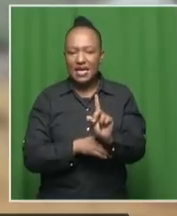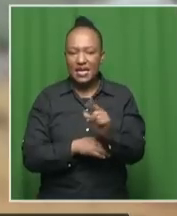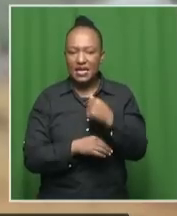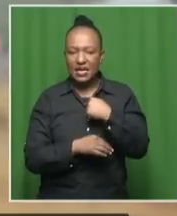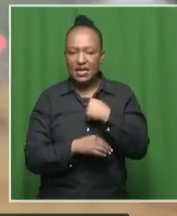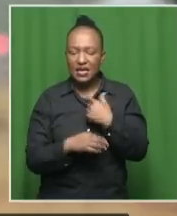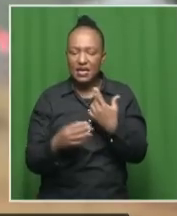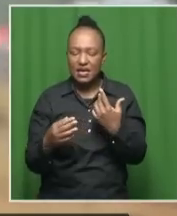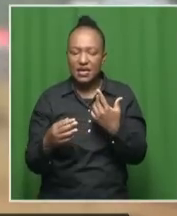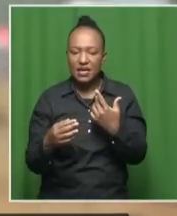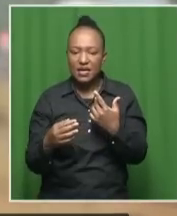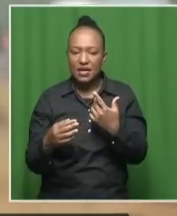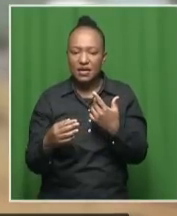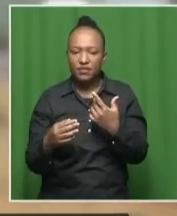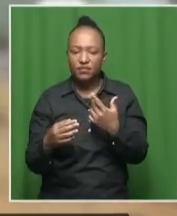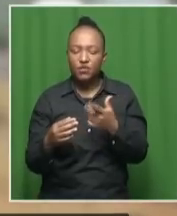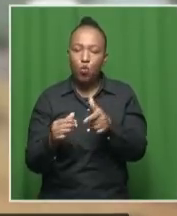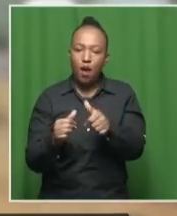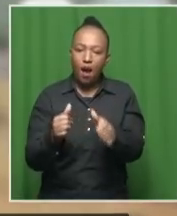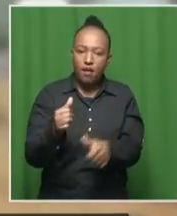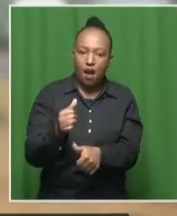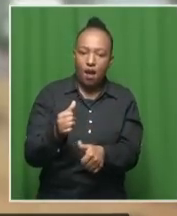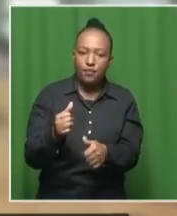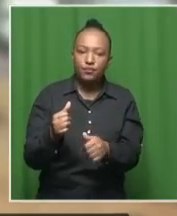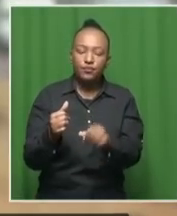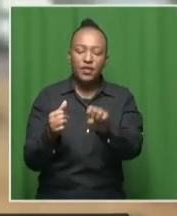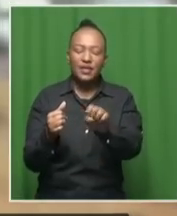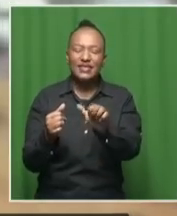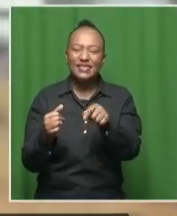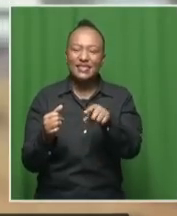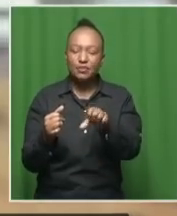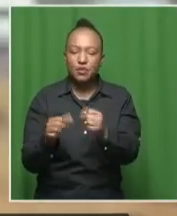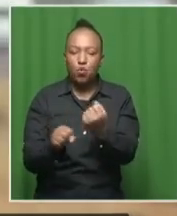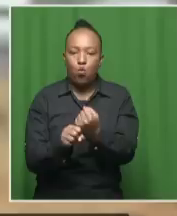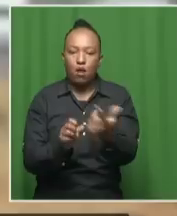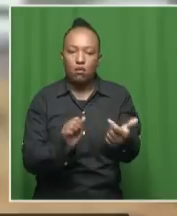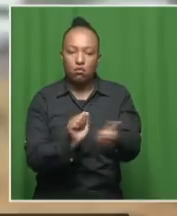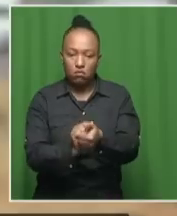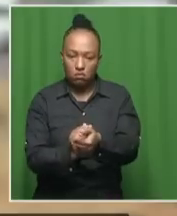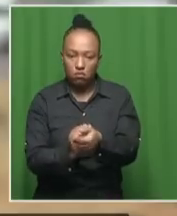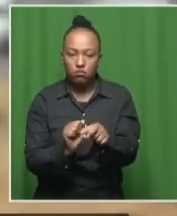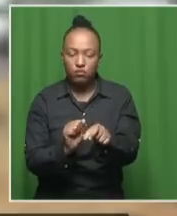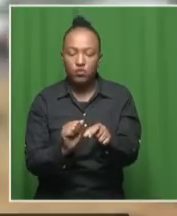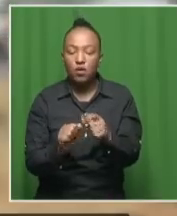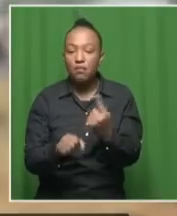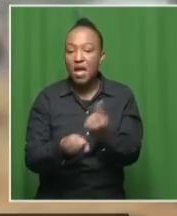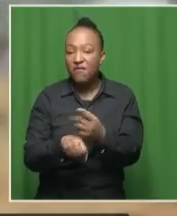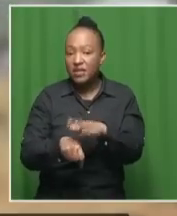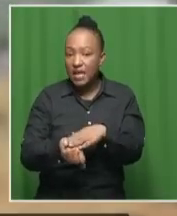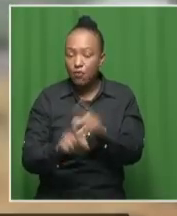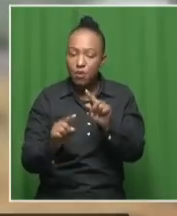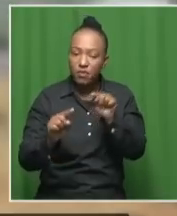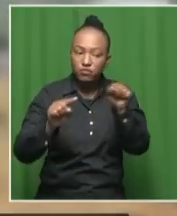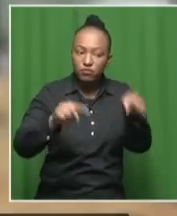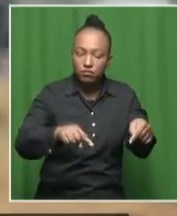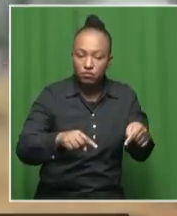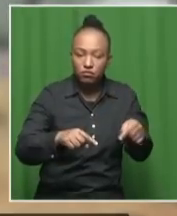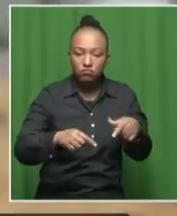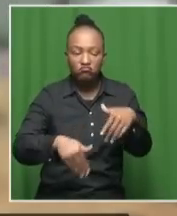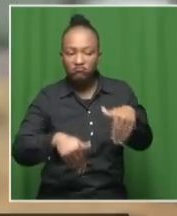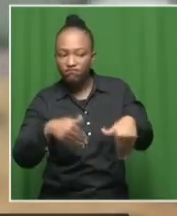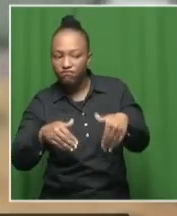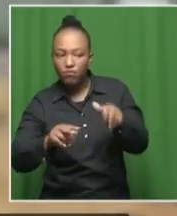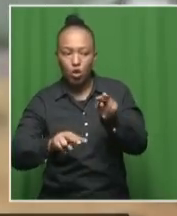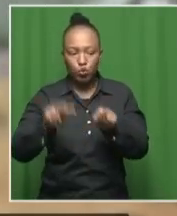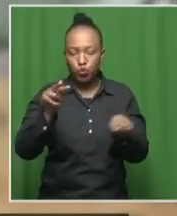you know, we're actually under SAPS in a way. We're actually operating with SAPS. So, every time when we have to do operations of this nature,